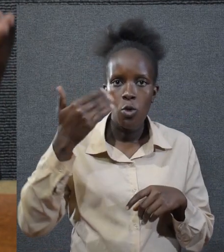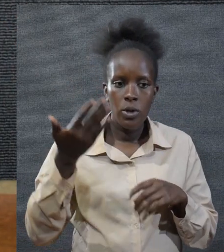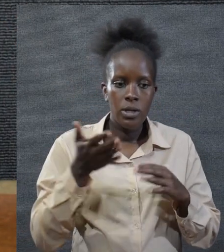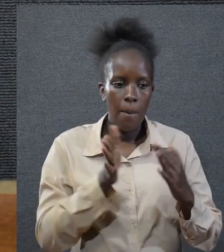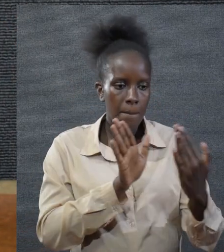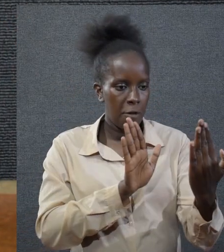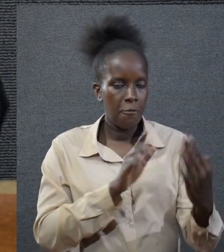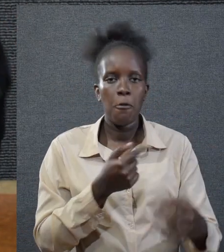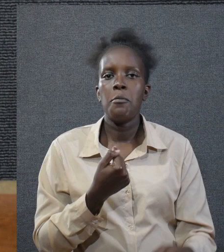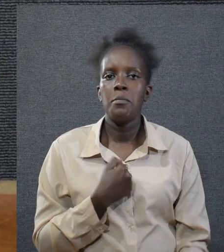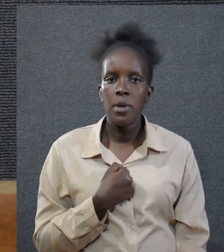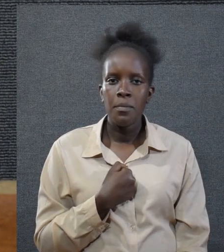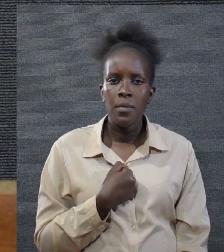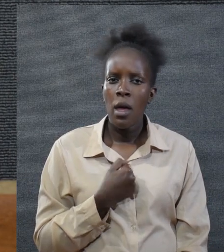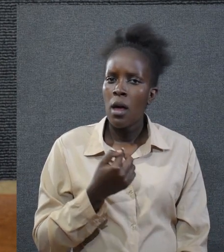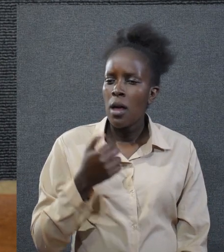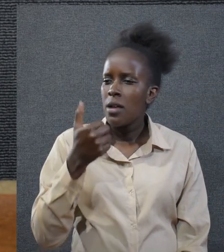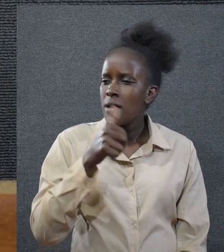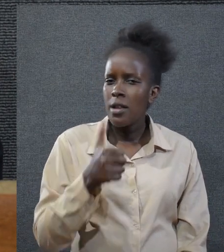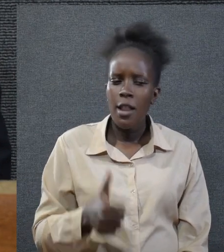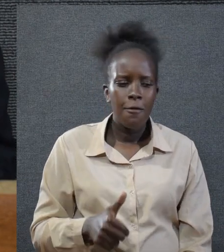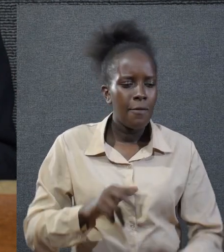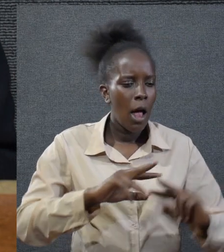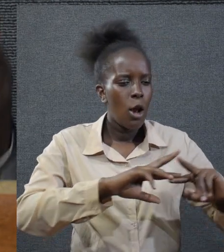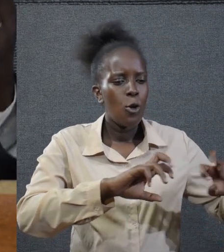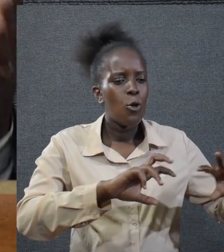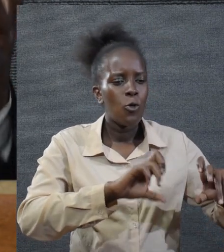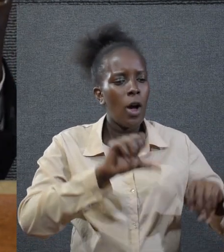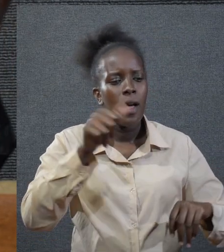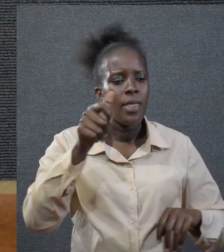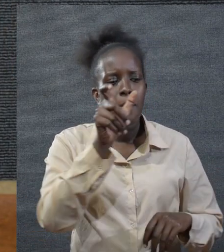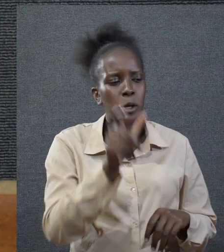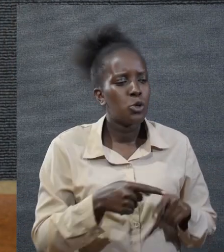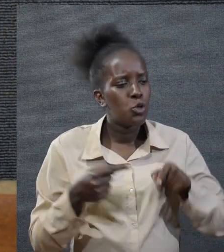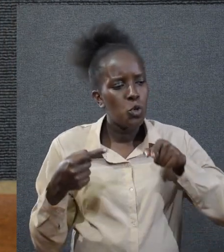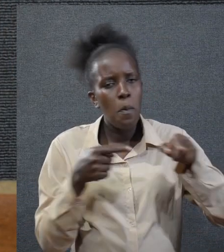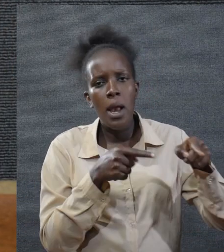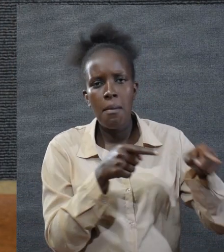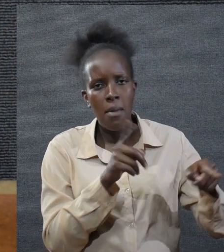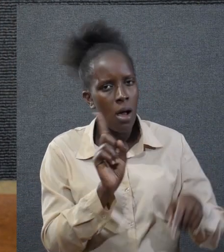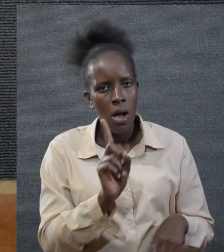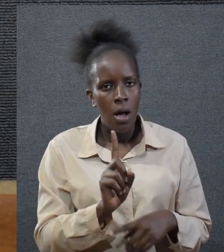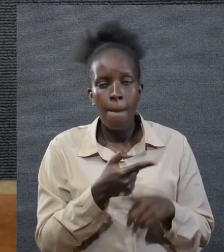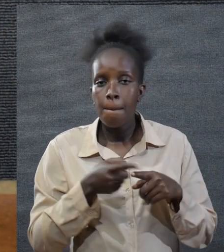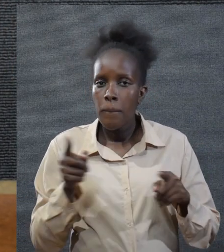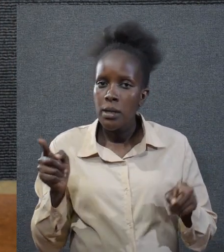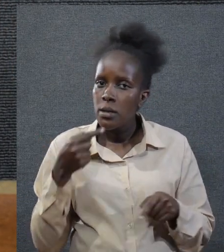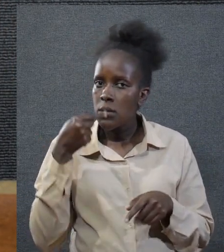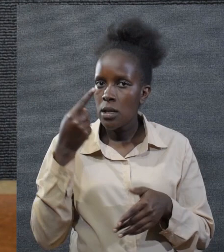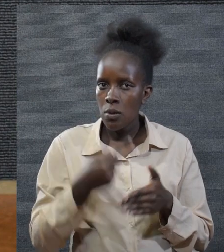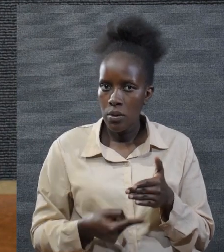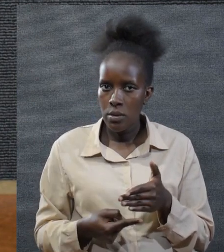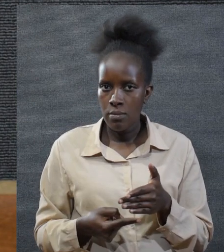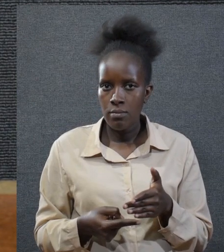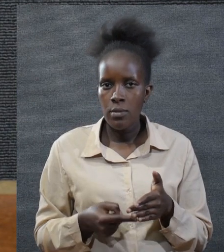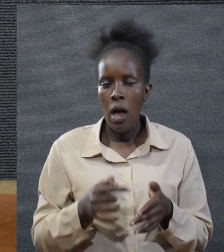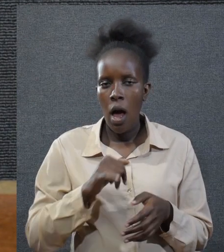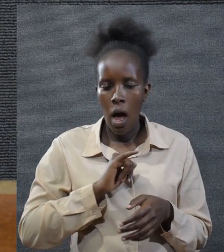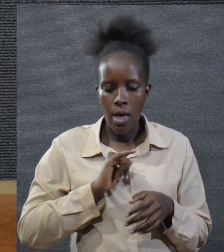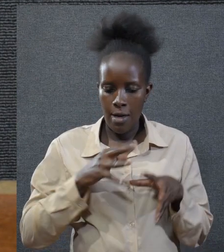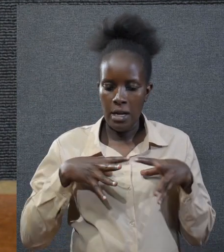sins are always before me he did not look for someone else to blame instead